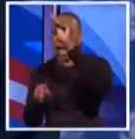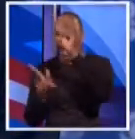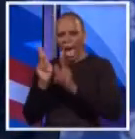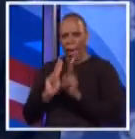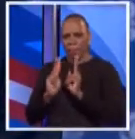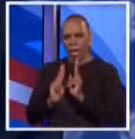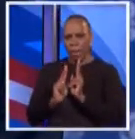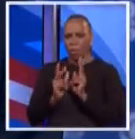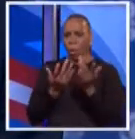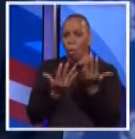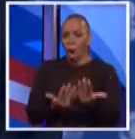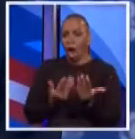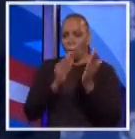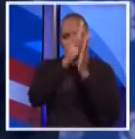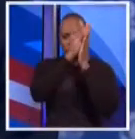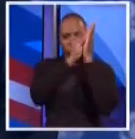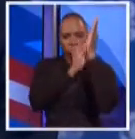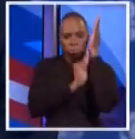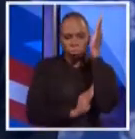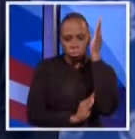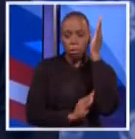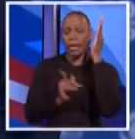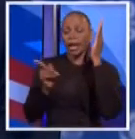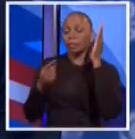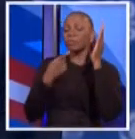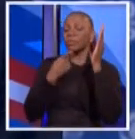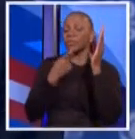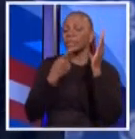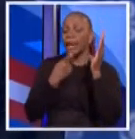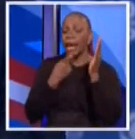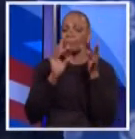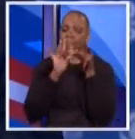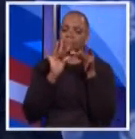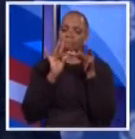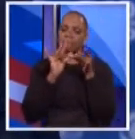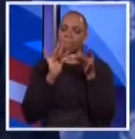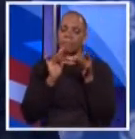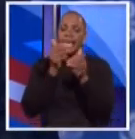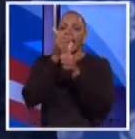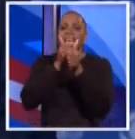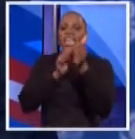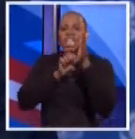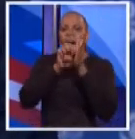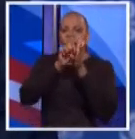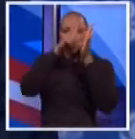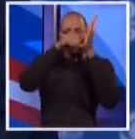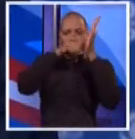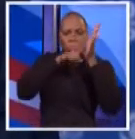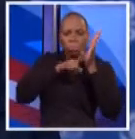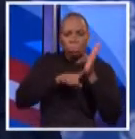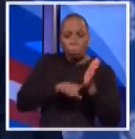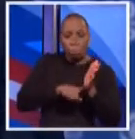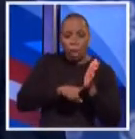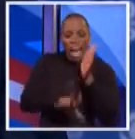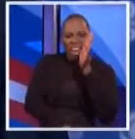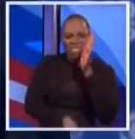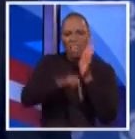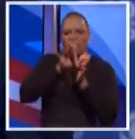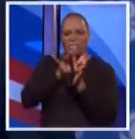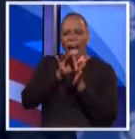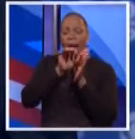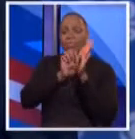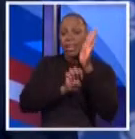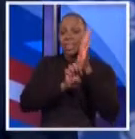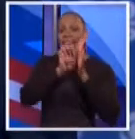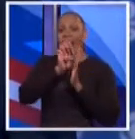fought to make changes. I was the one, as you correctly stated, that went through every elevator inspection report at NYCHA and found that elevators fail 75